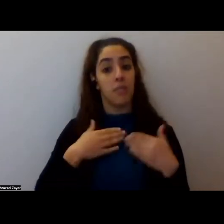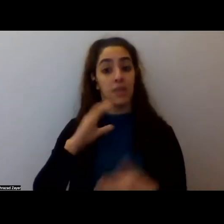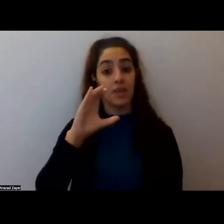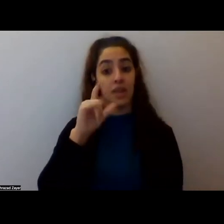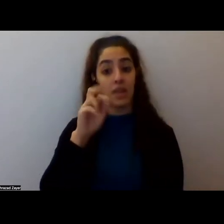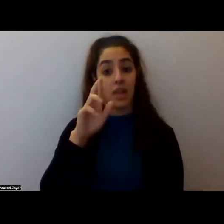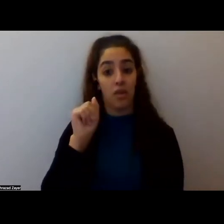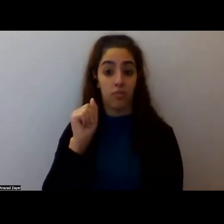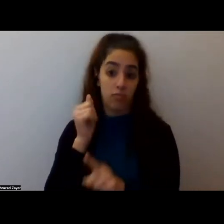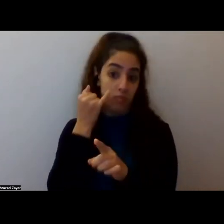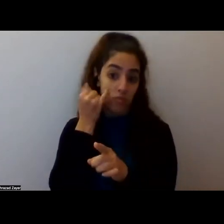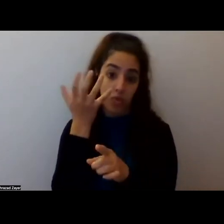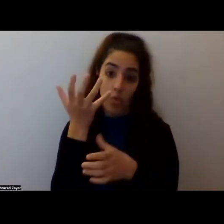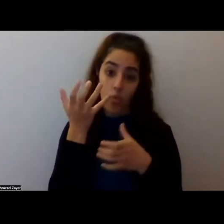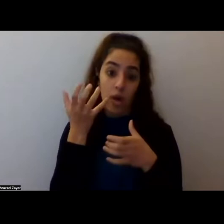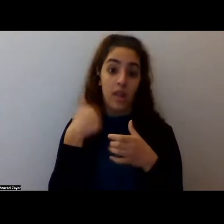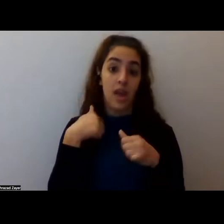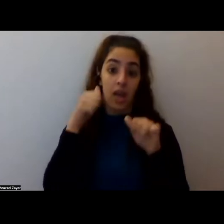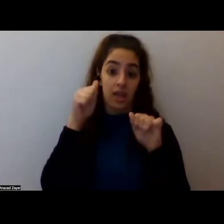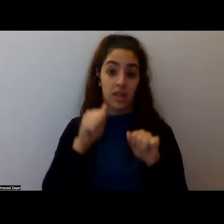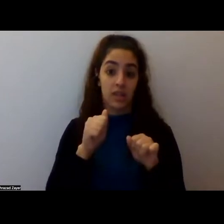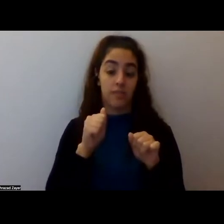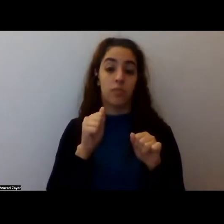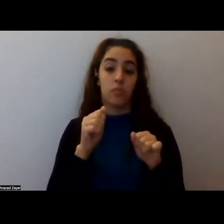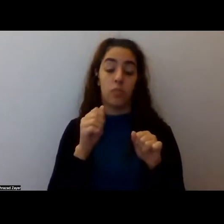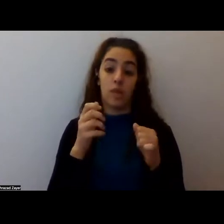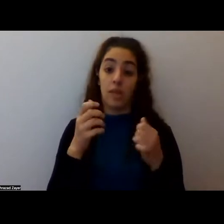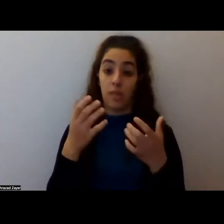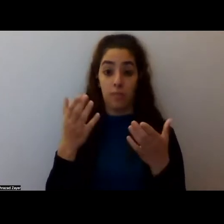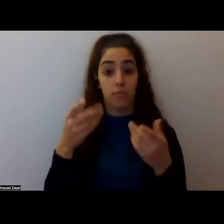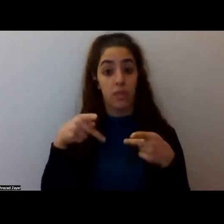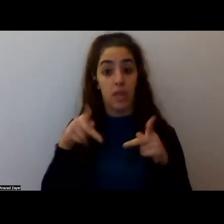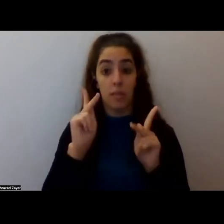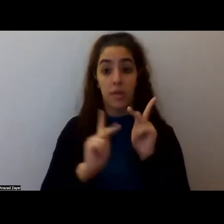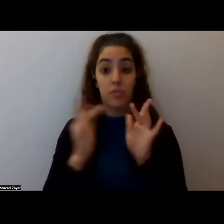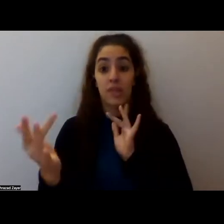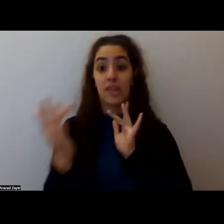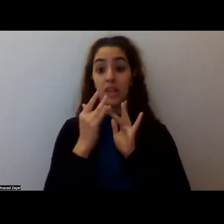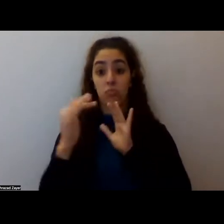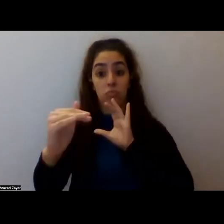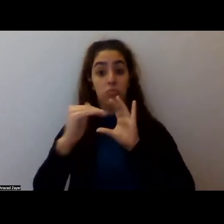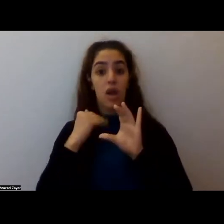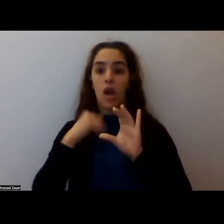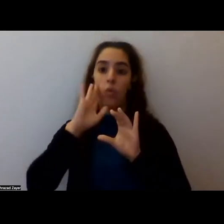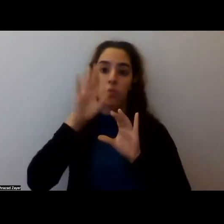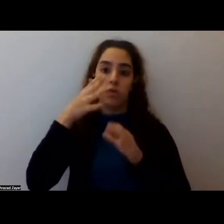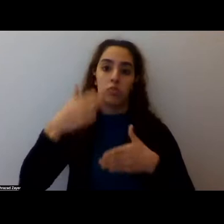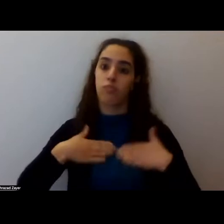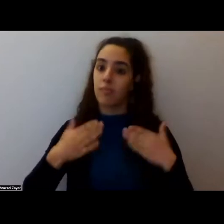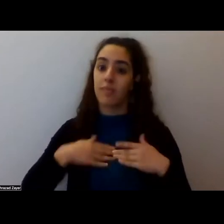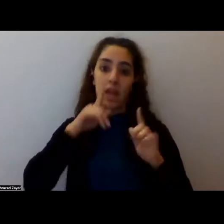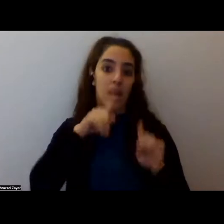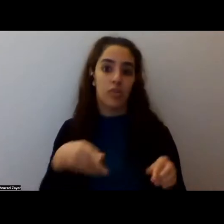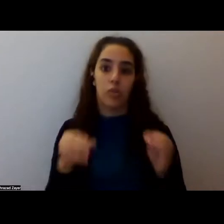if you want to, uh, connect people to me, um, through email, I'd be happy to answer more of these questions if